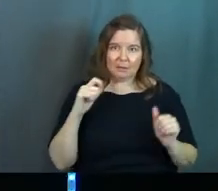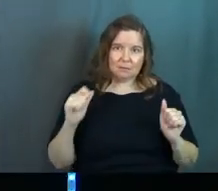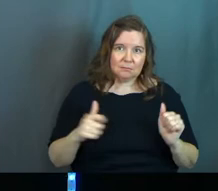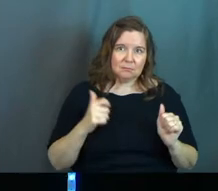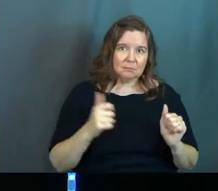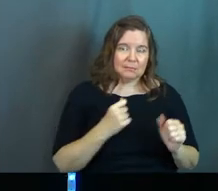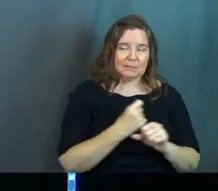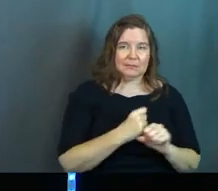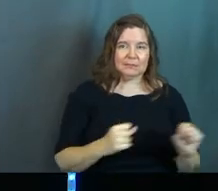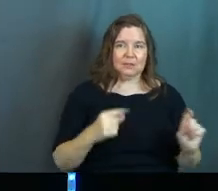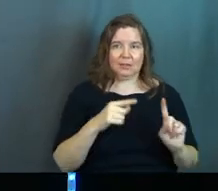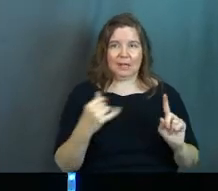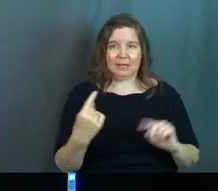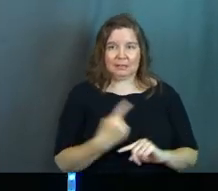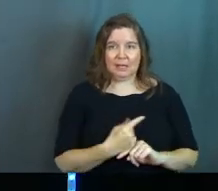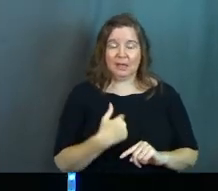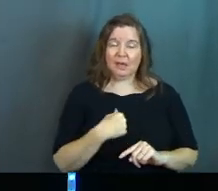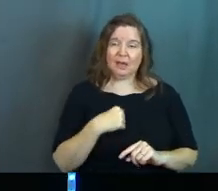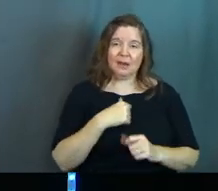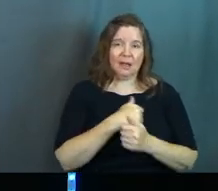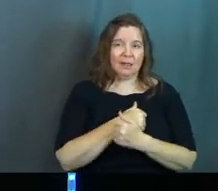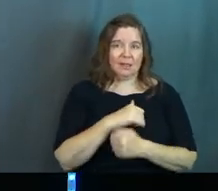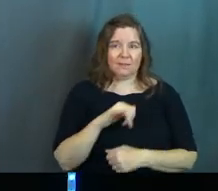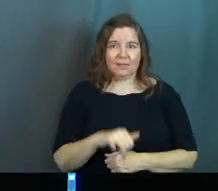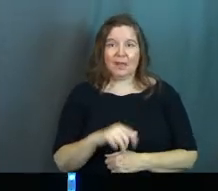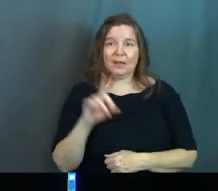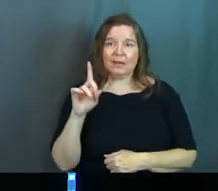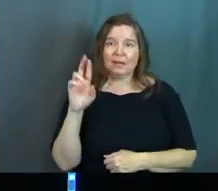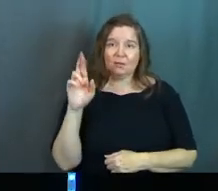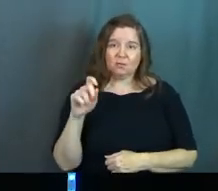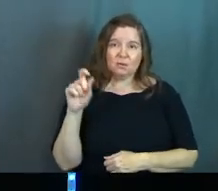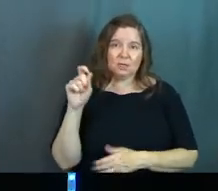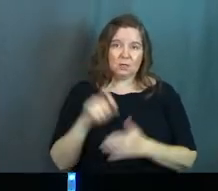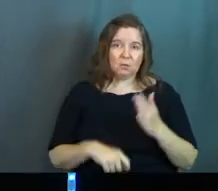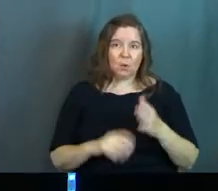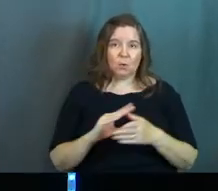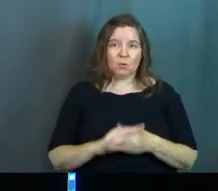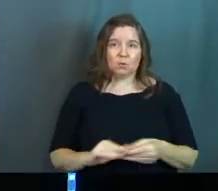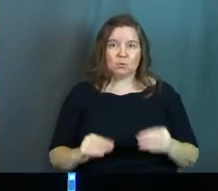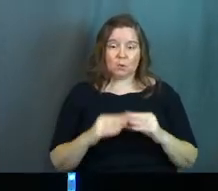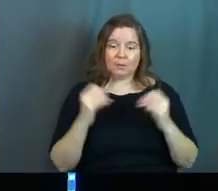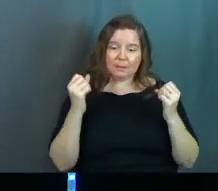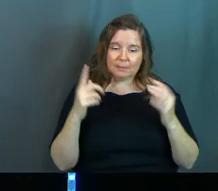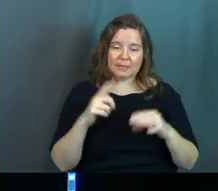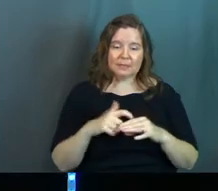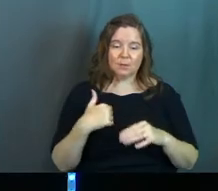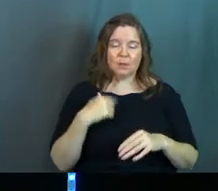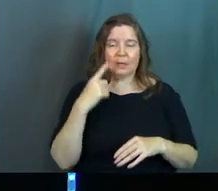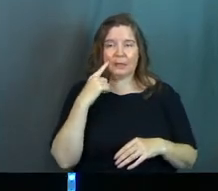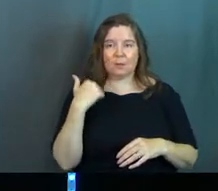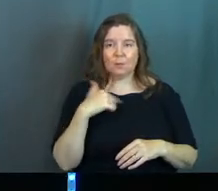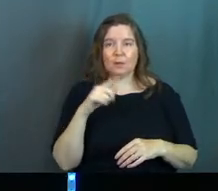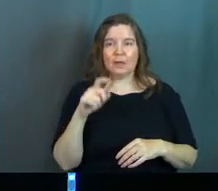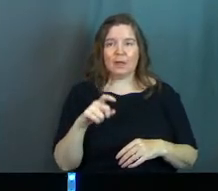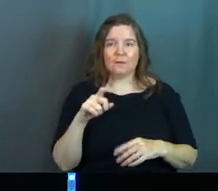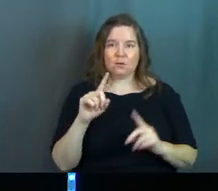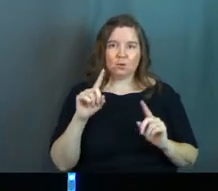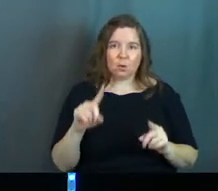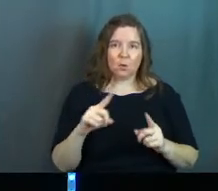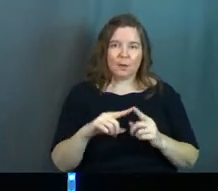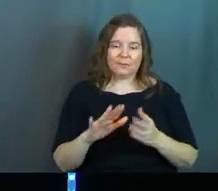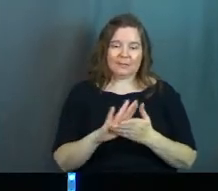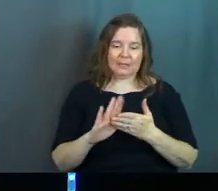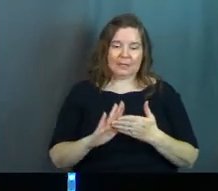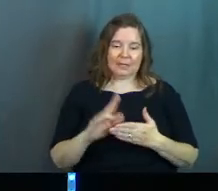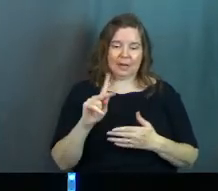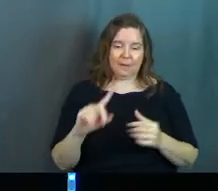and rescued her that day. And I absolutely love that. And he rewrote the story because a lot of times we think that we've got to go and we've